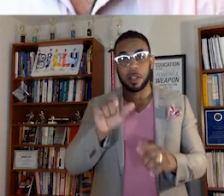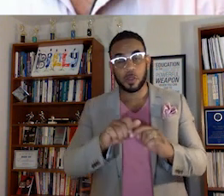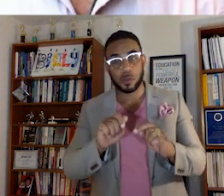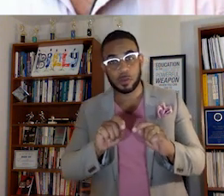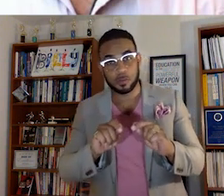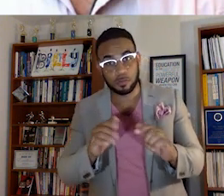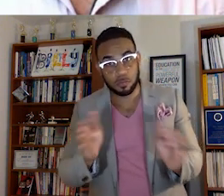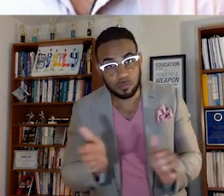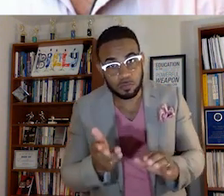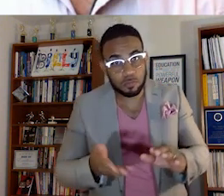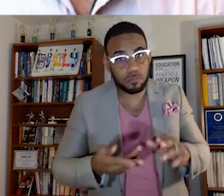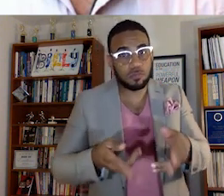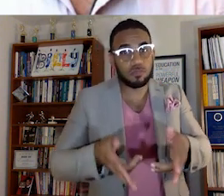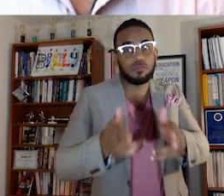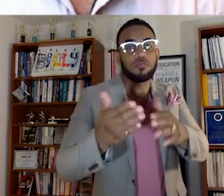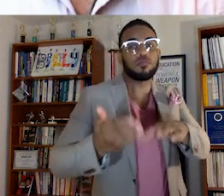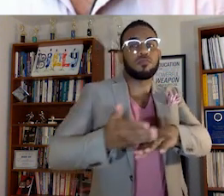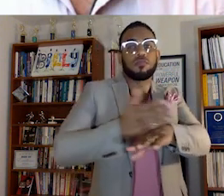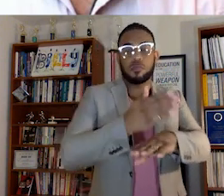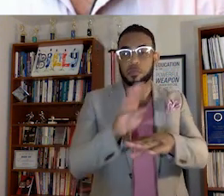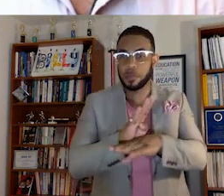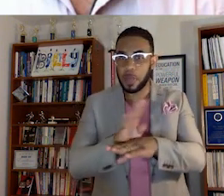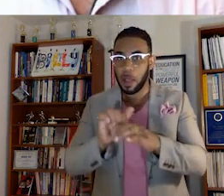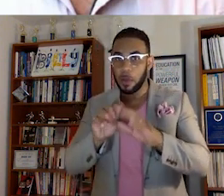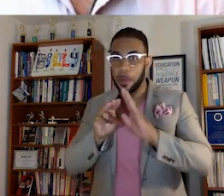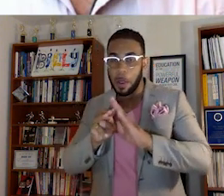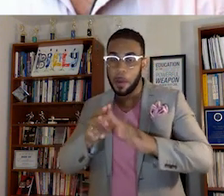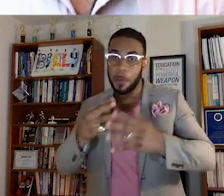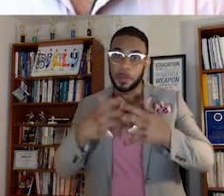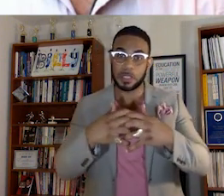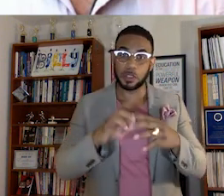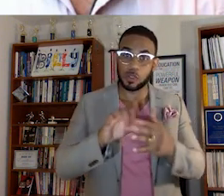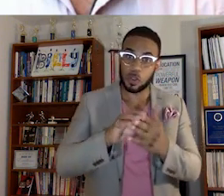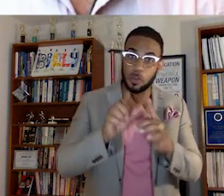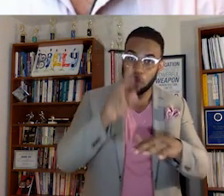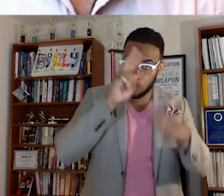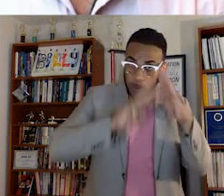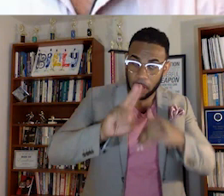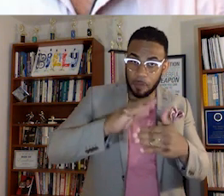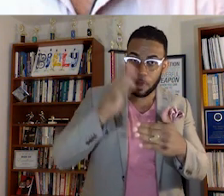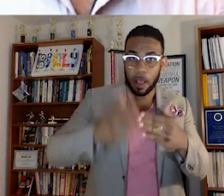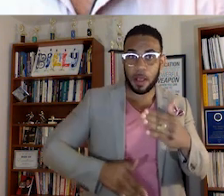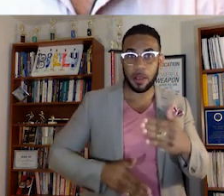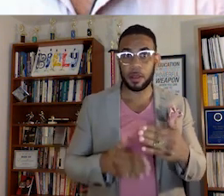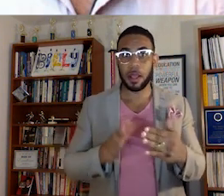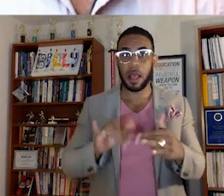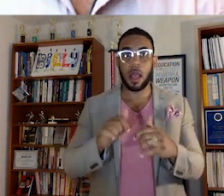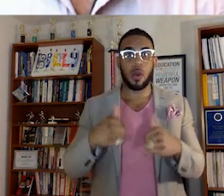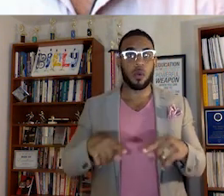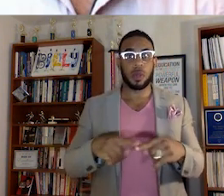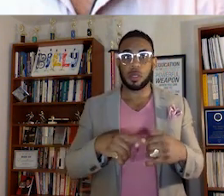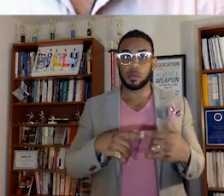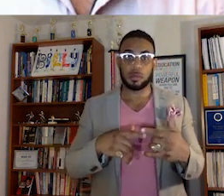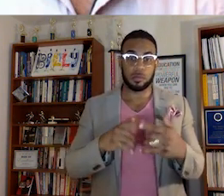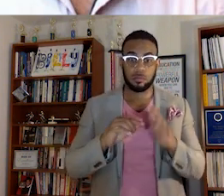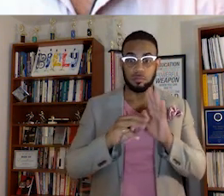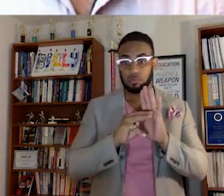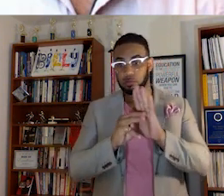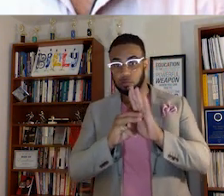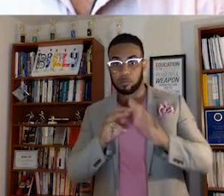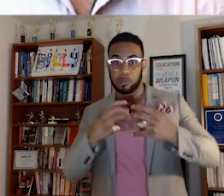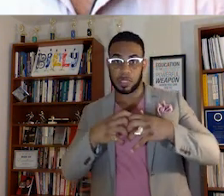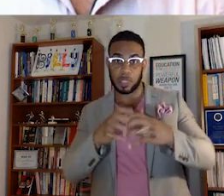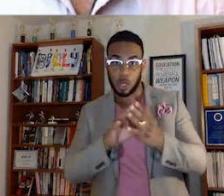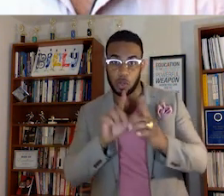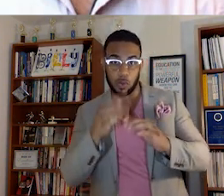accelerate business, how we model machines to learn for predictive outcomes, how we model machine learnings